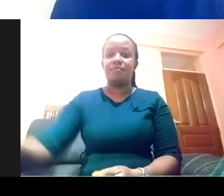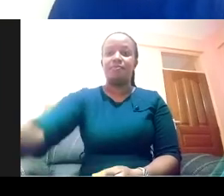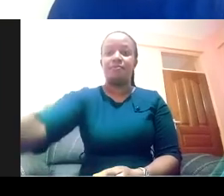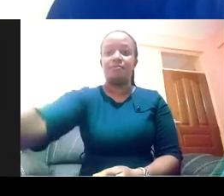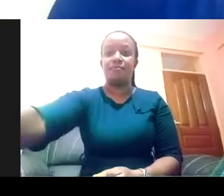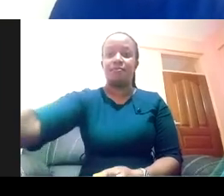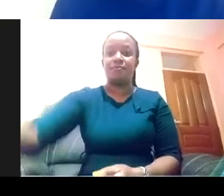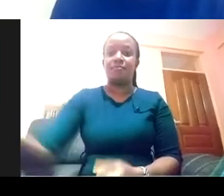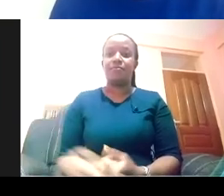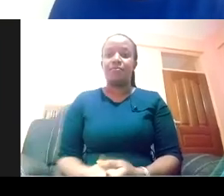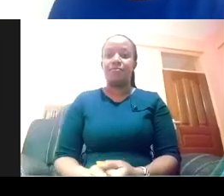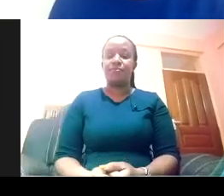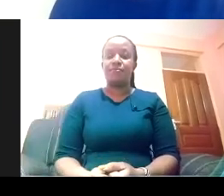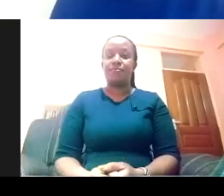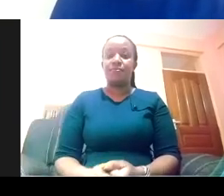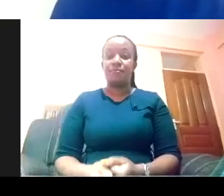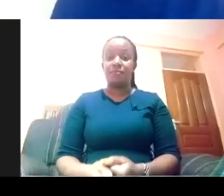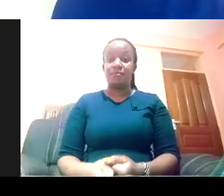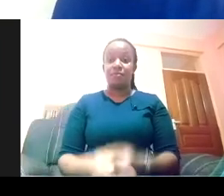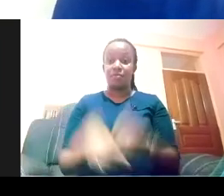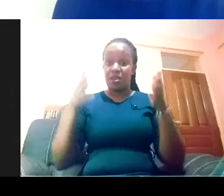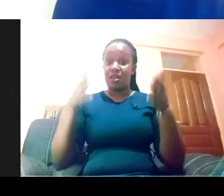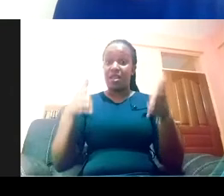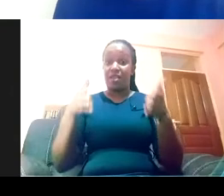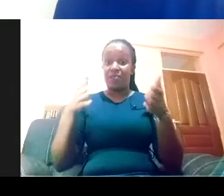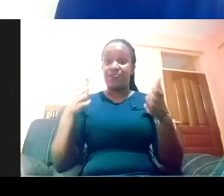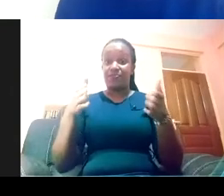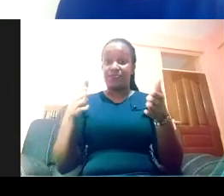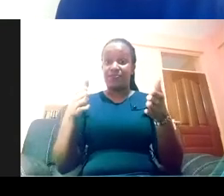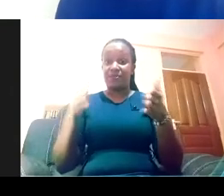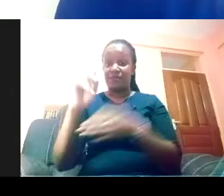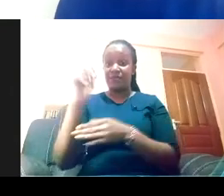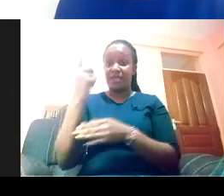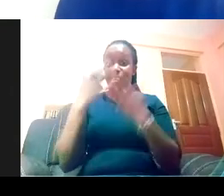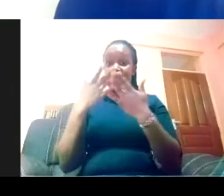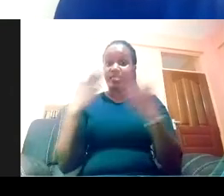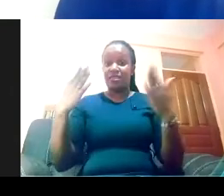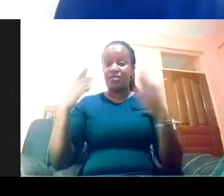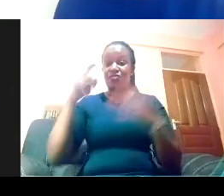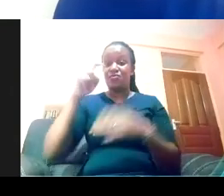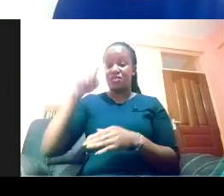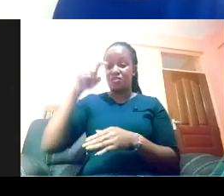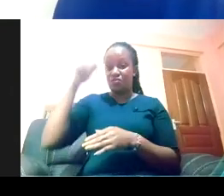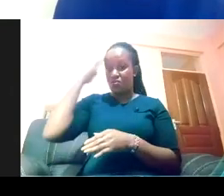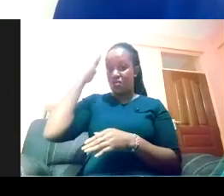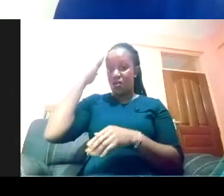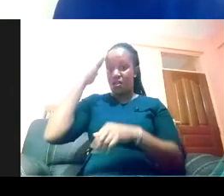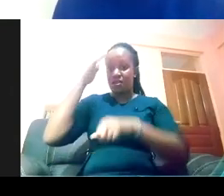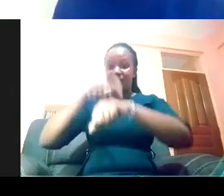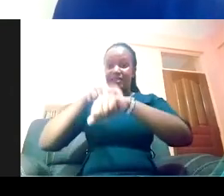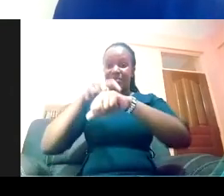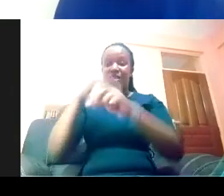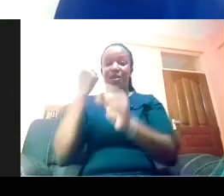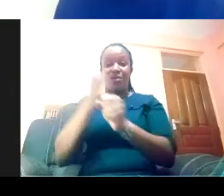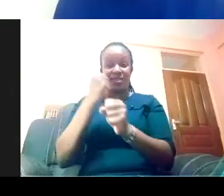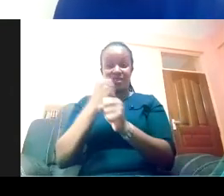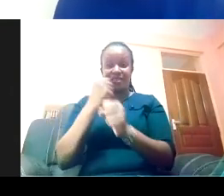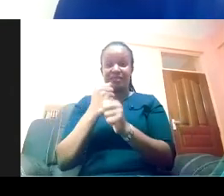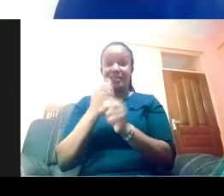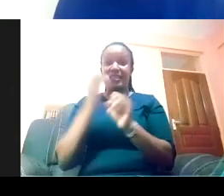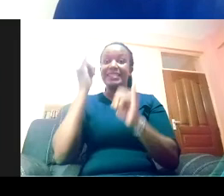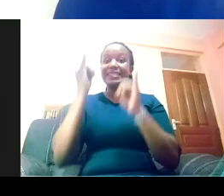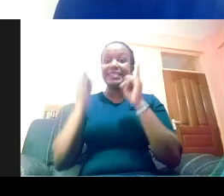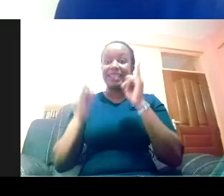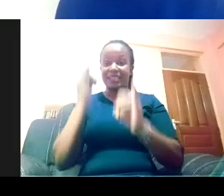So the first thing we need to know is that when it comes to doing this work, justice, equity,